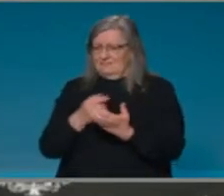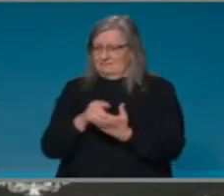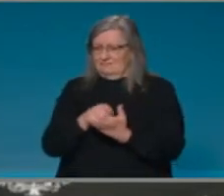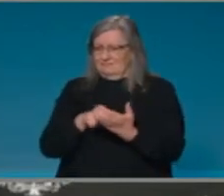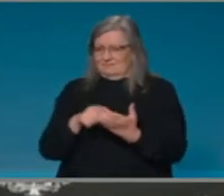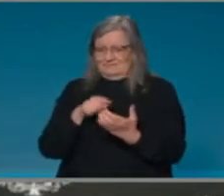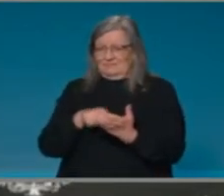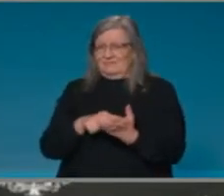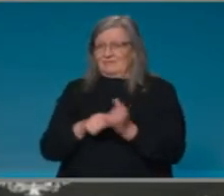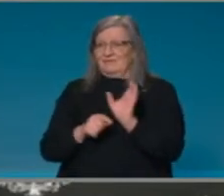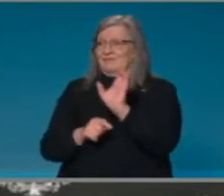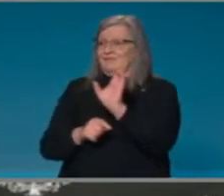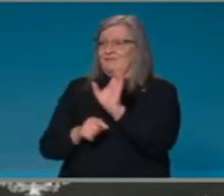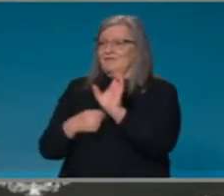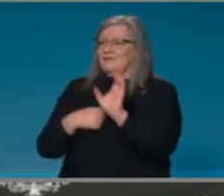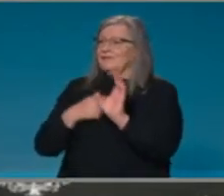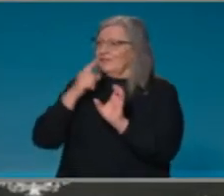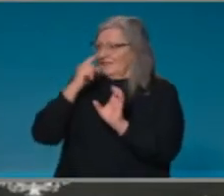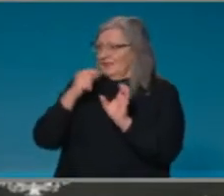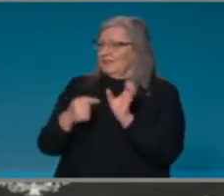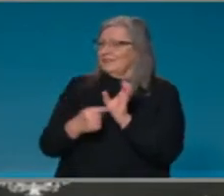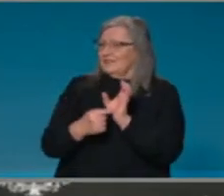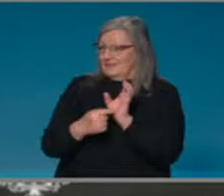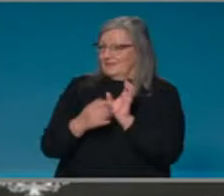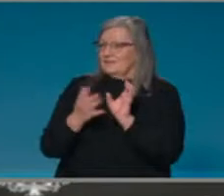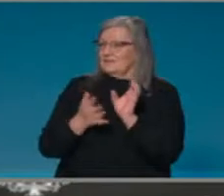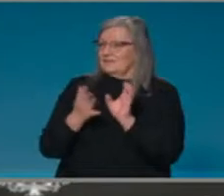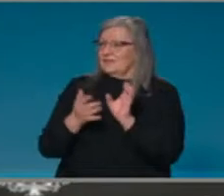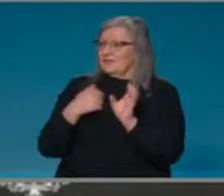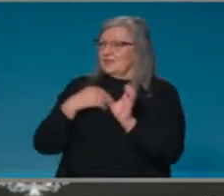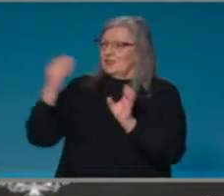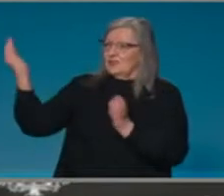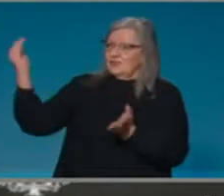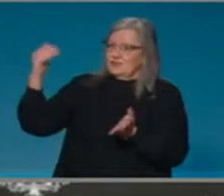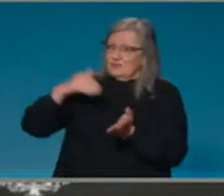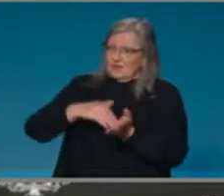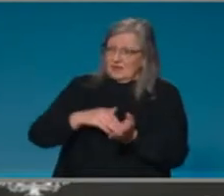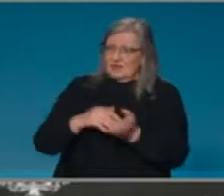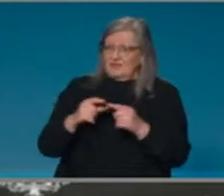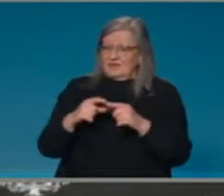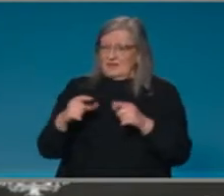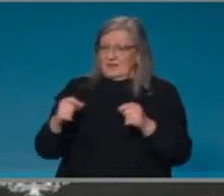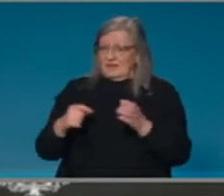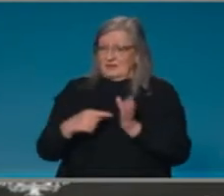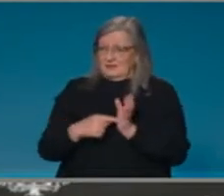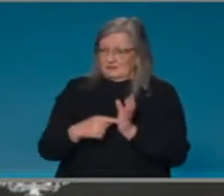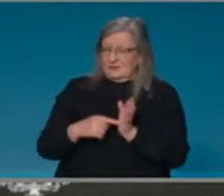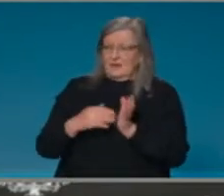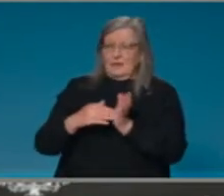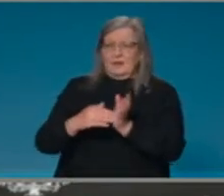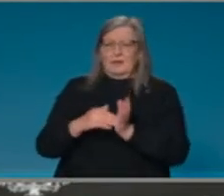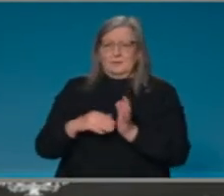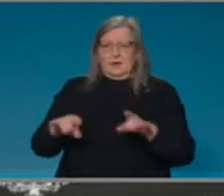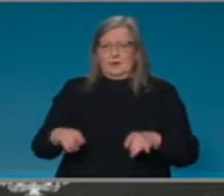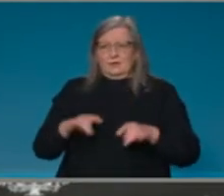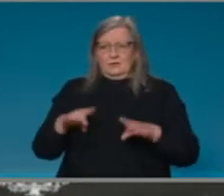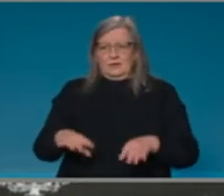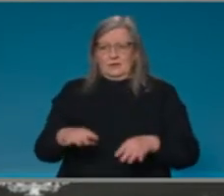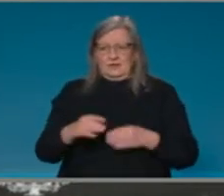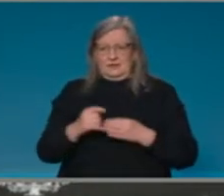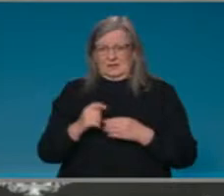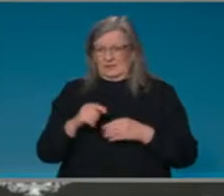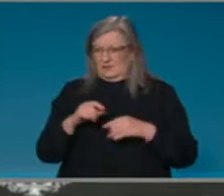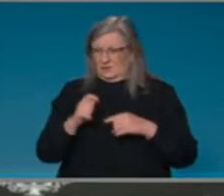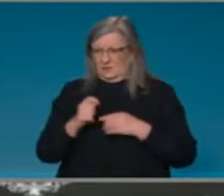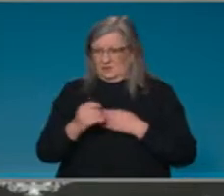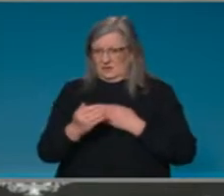the effectively the digital arrivals card. These things bring Australians closer to travelling and reuniting with their loved